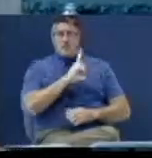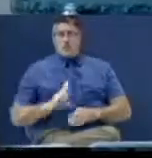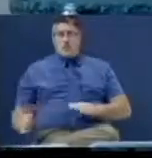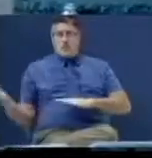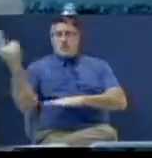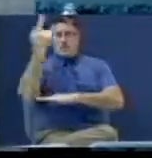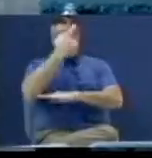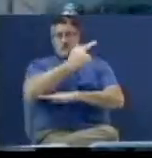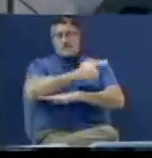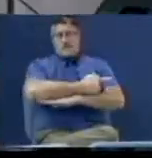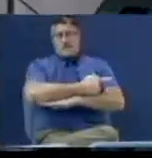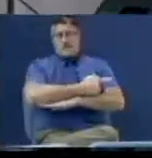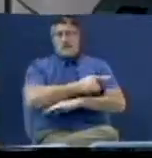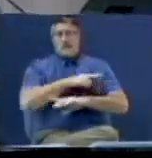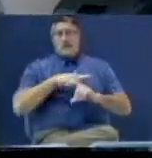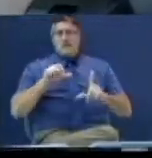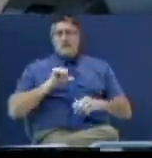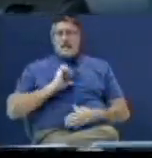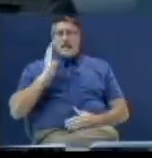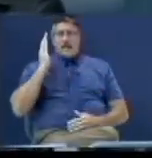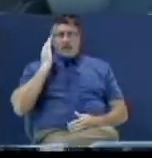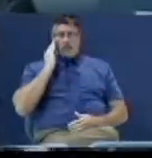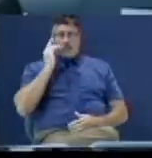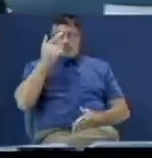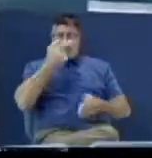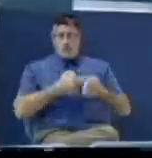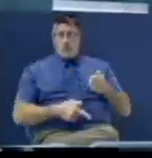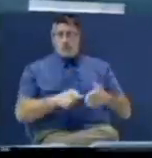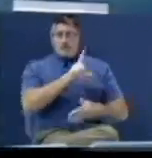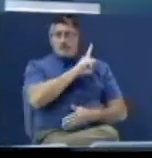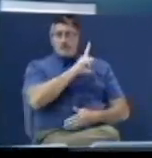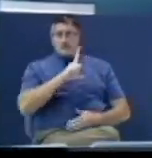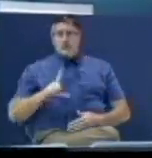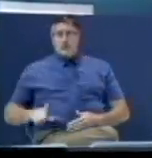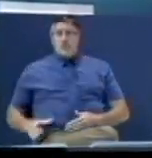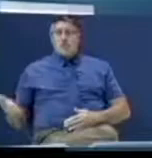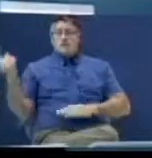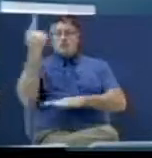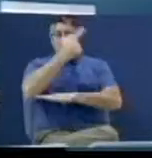By the way, I'm glad I know what the Lord's Day is. Sunday.